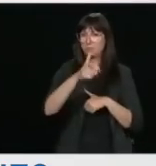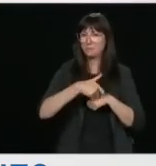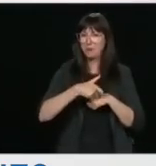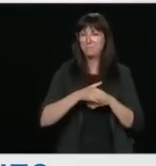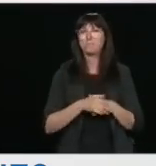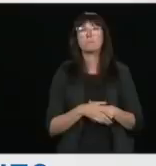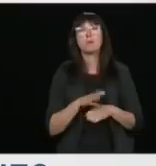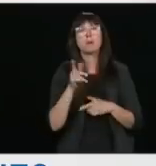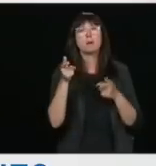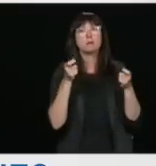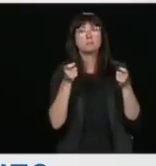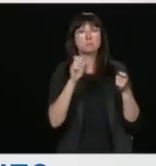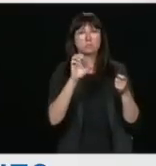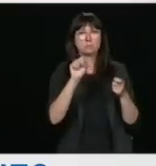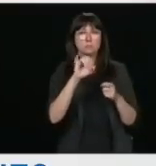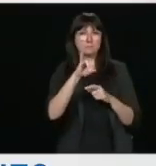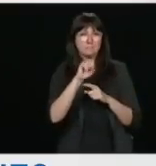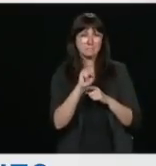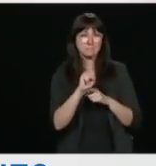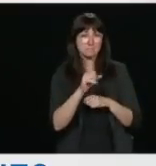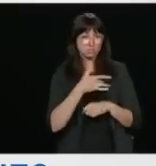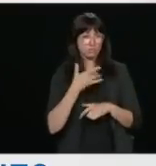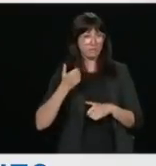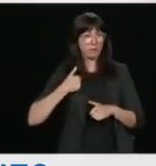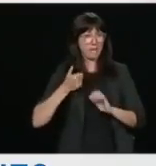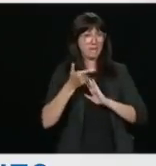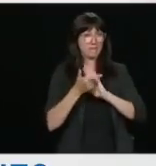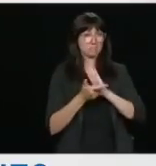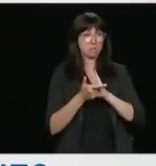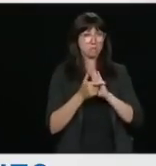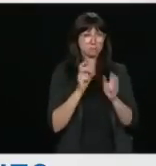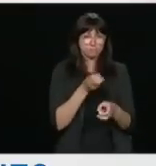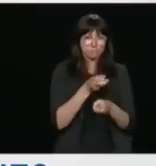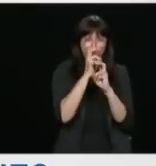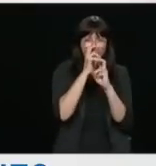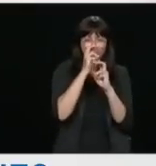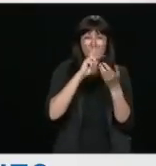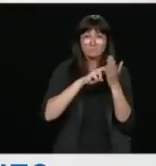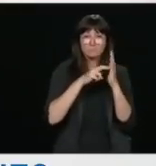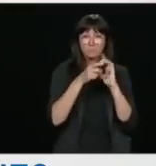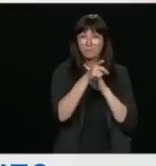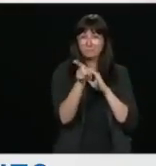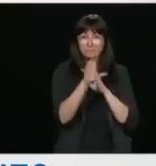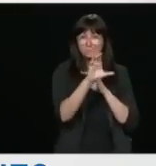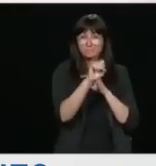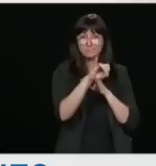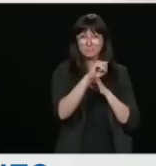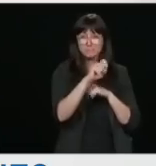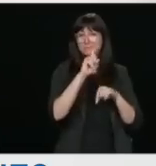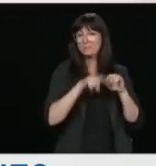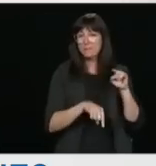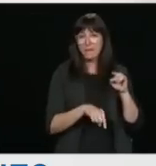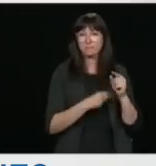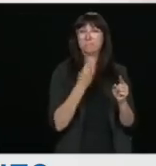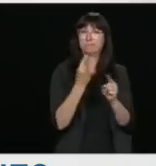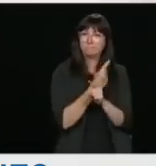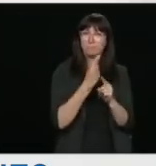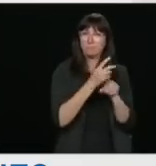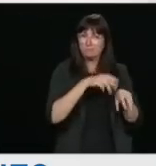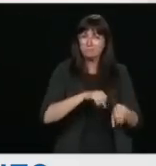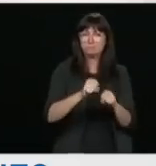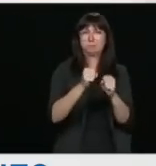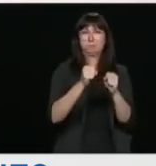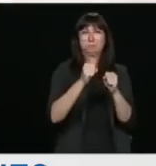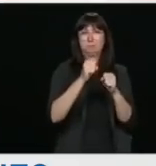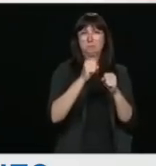do you believe Canada's laws are too restrictive to allow your agency to effectively do its job in today's world? And if so, what would you like